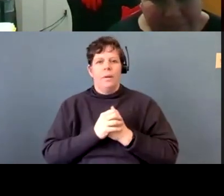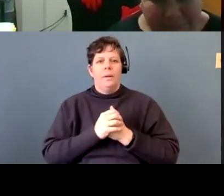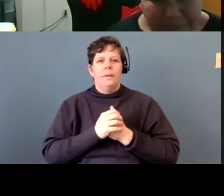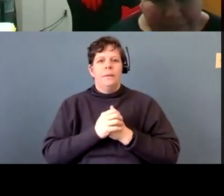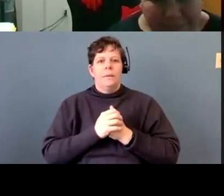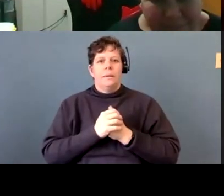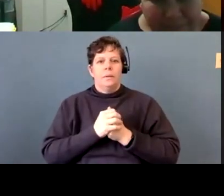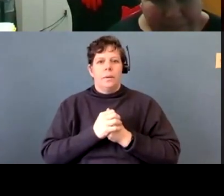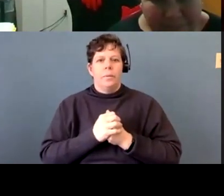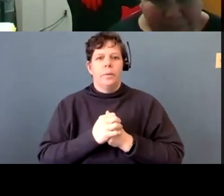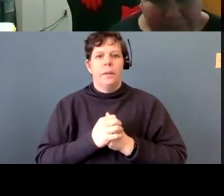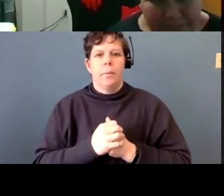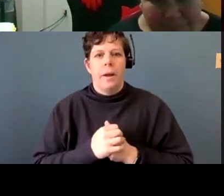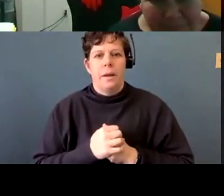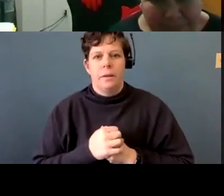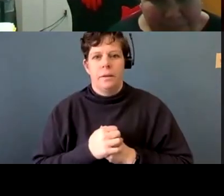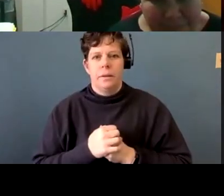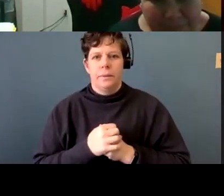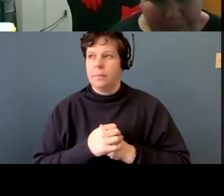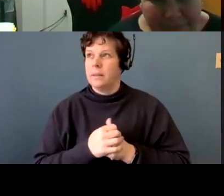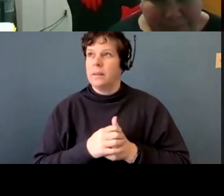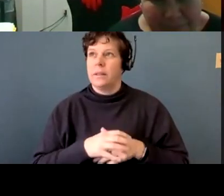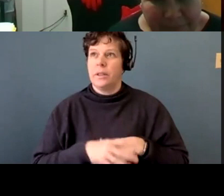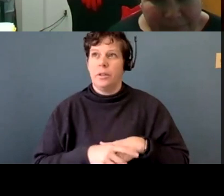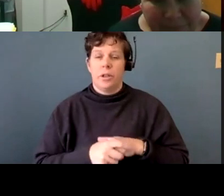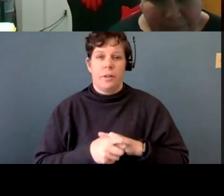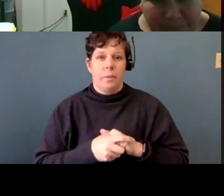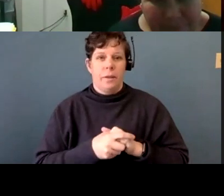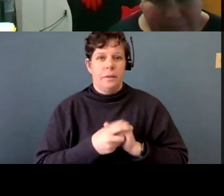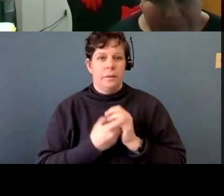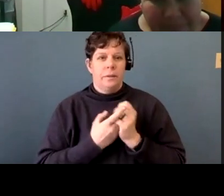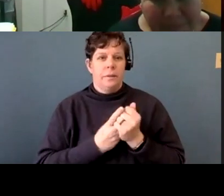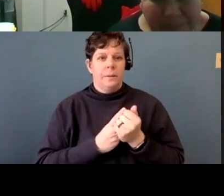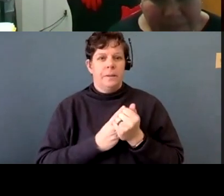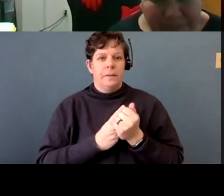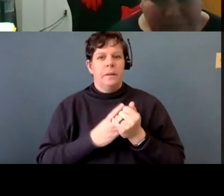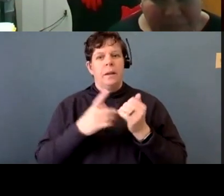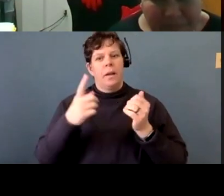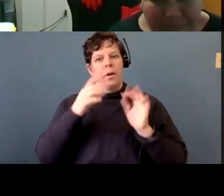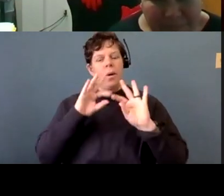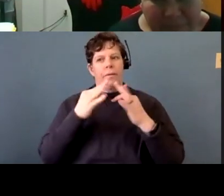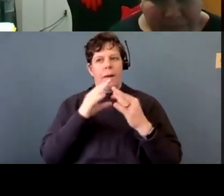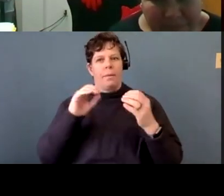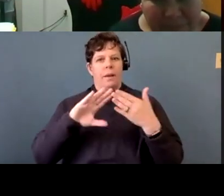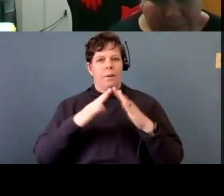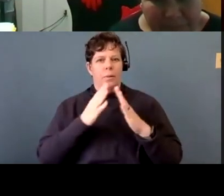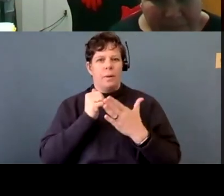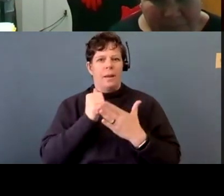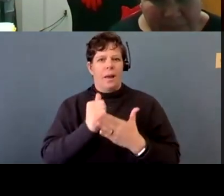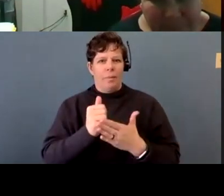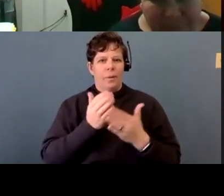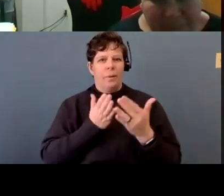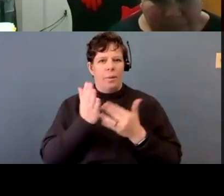get any easier, but your community and your family help you get through those times. And then there's other